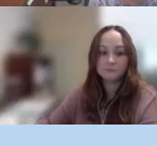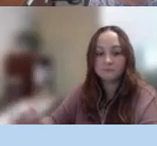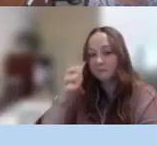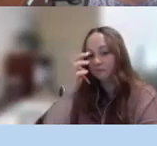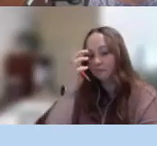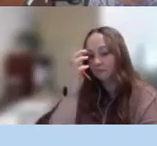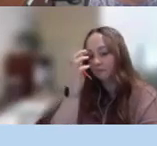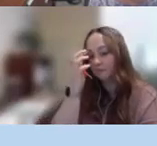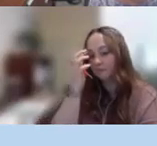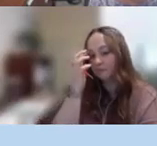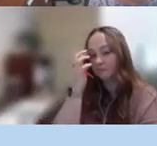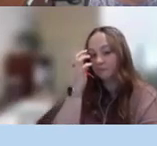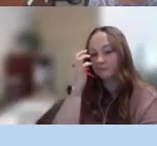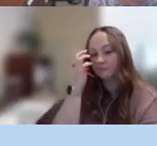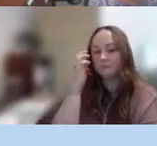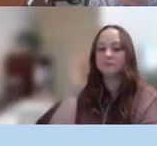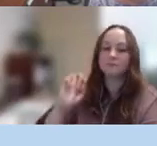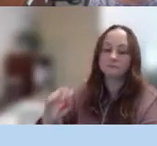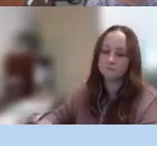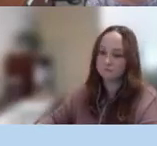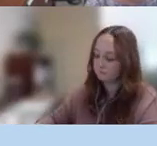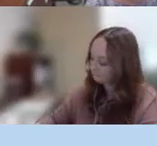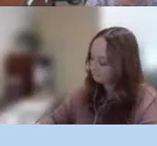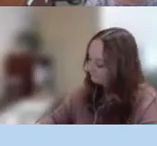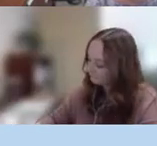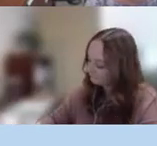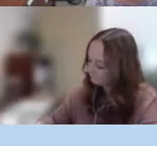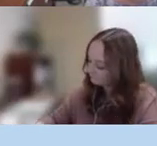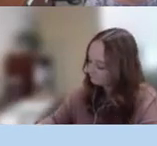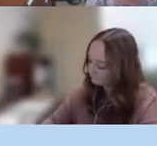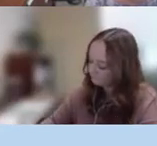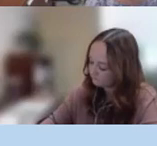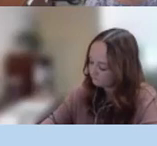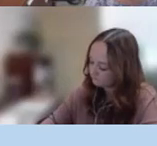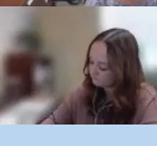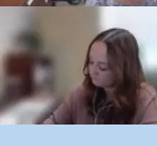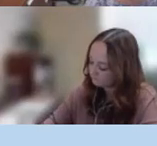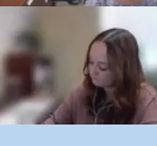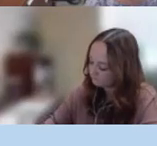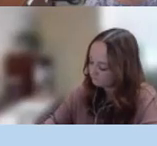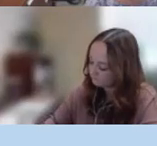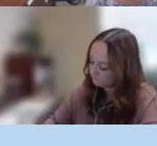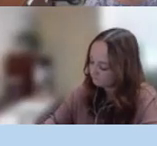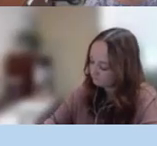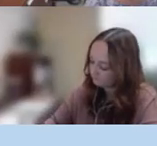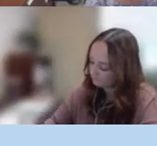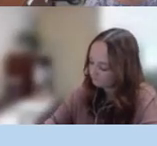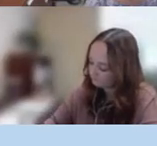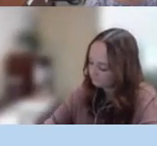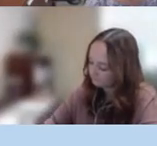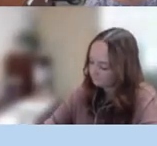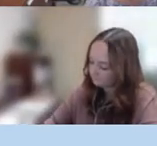monday we uh were privileged to have hypu in level up norcal